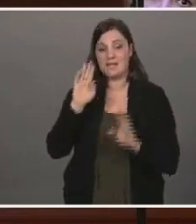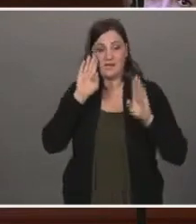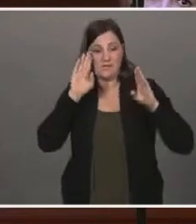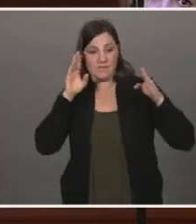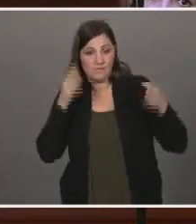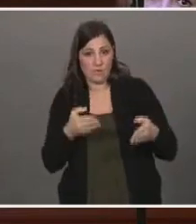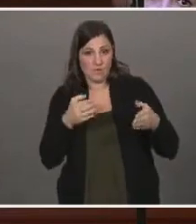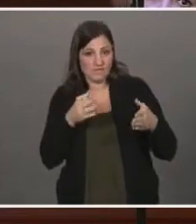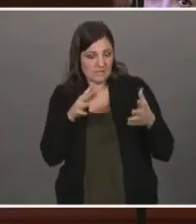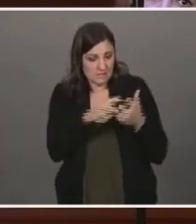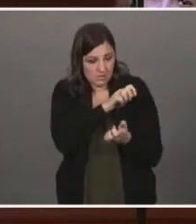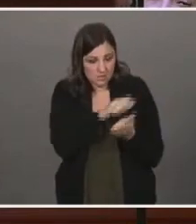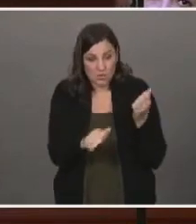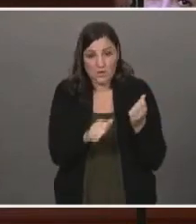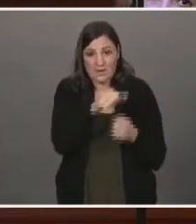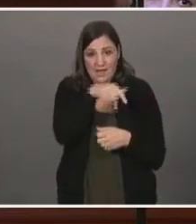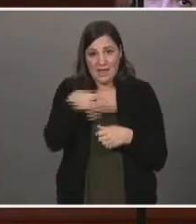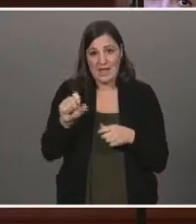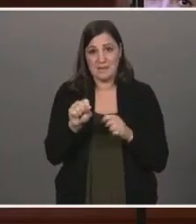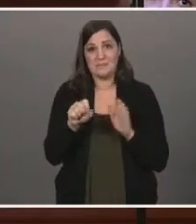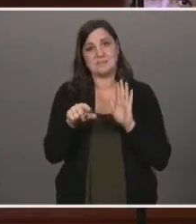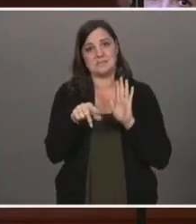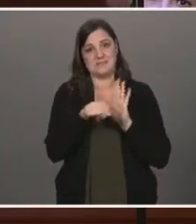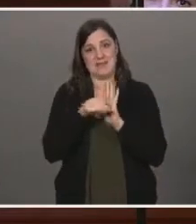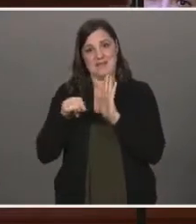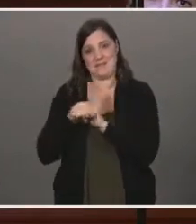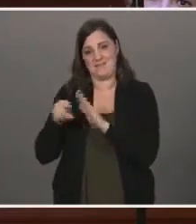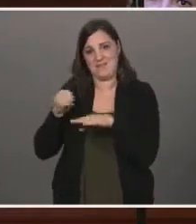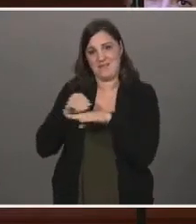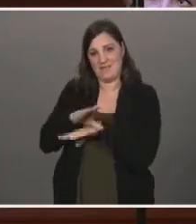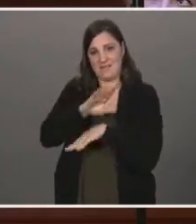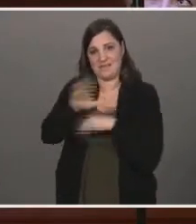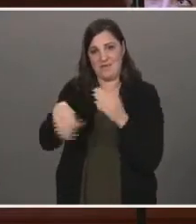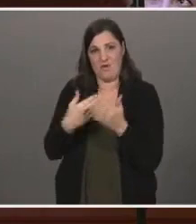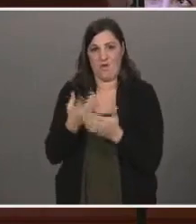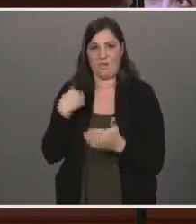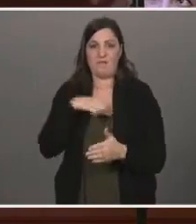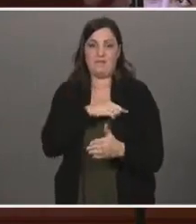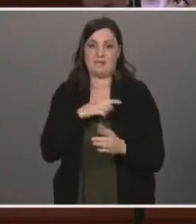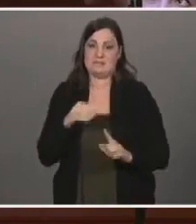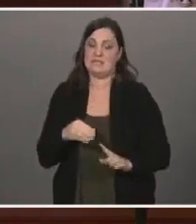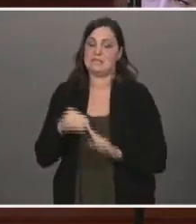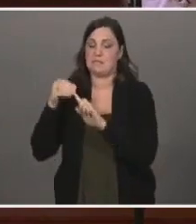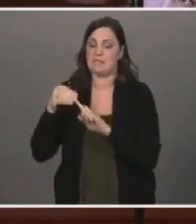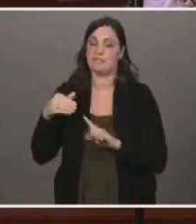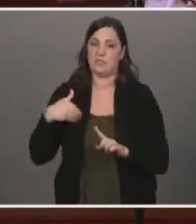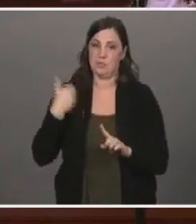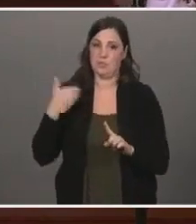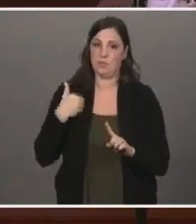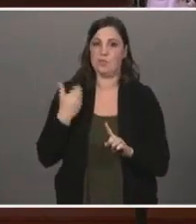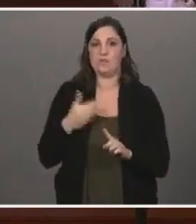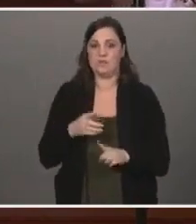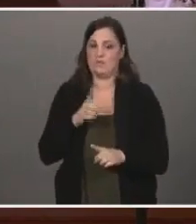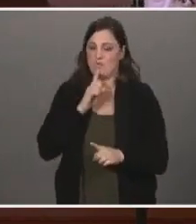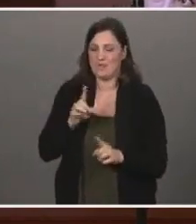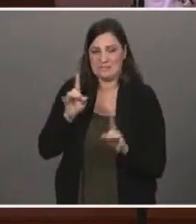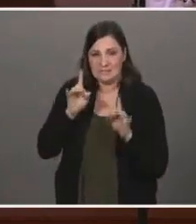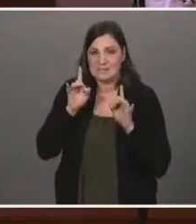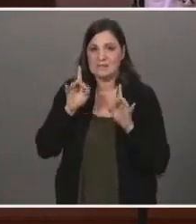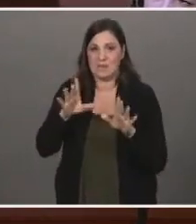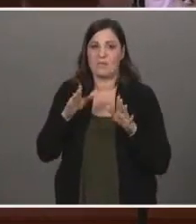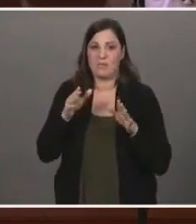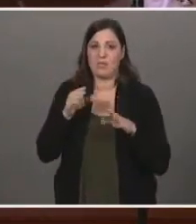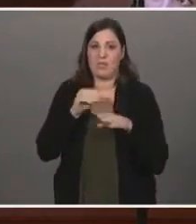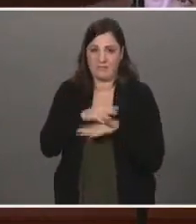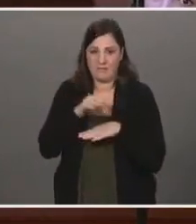-destroying apps are negatively affecting the mental health of us all, but especially our youth, in profound and debilitating ways.